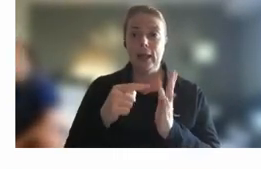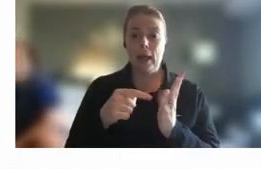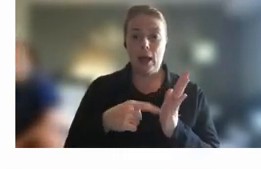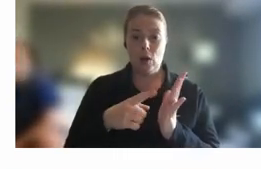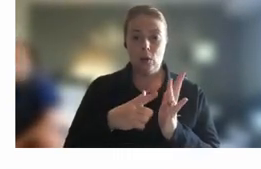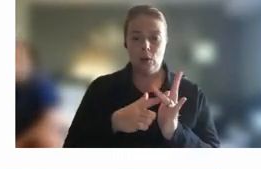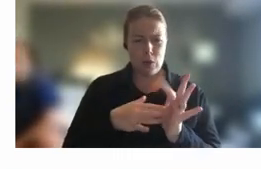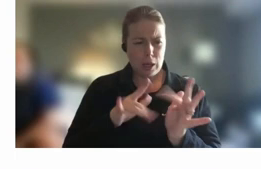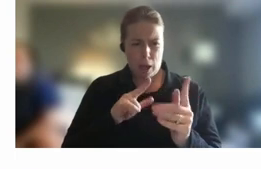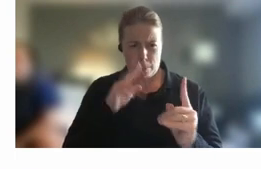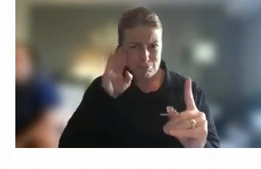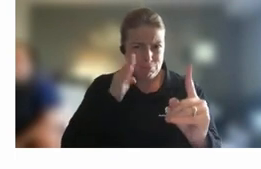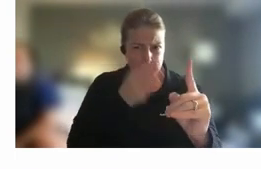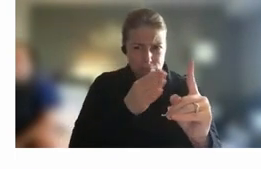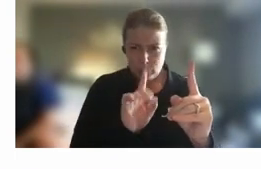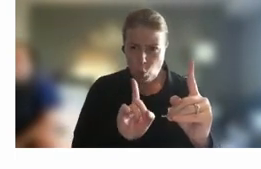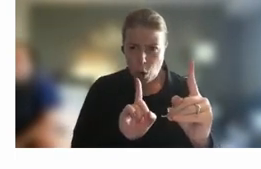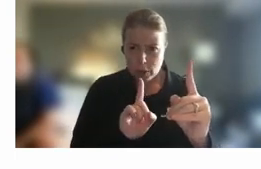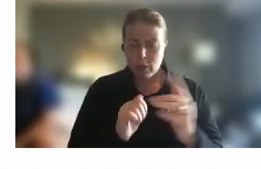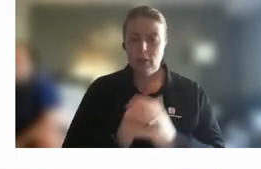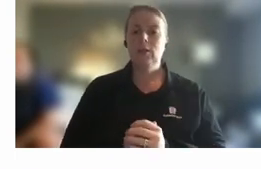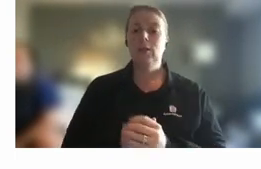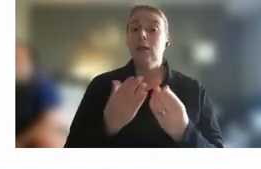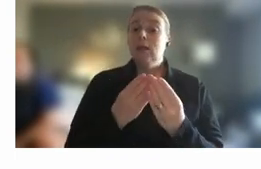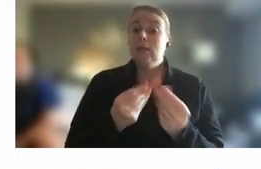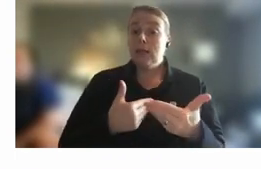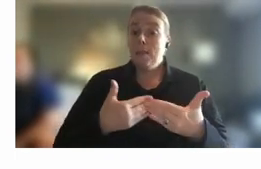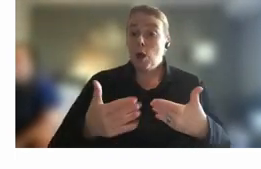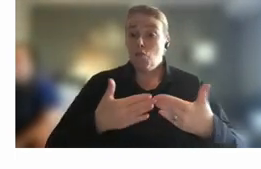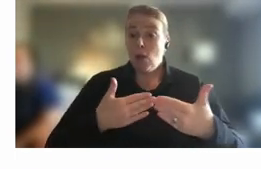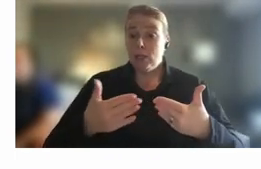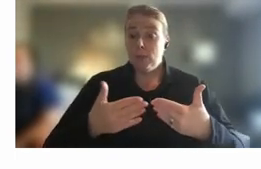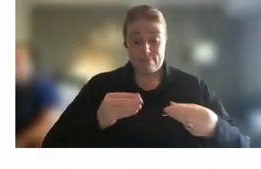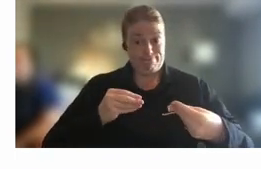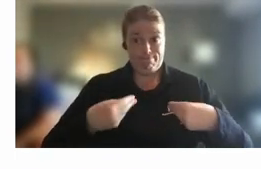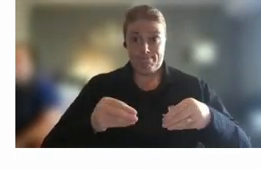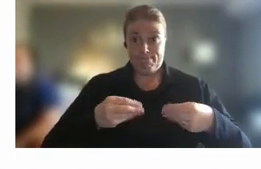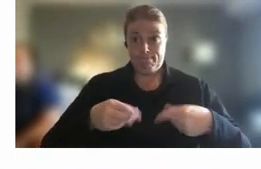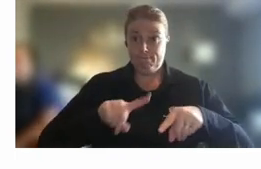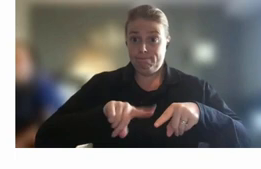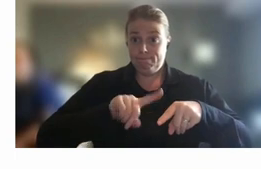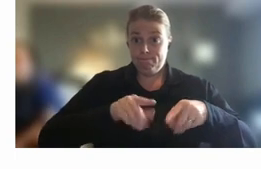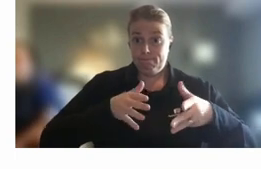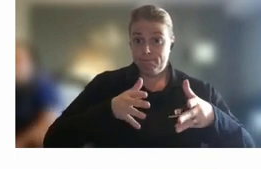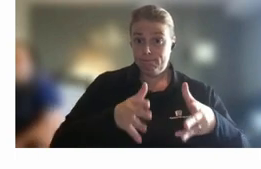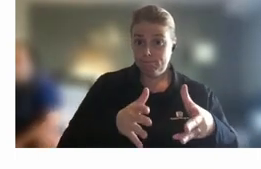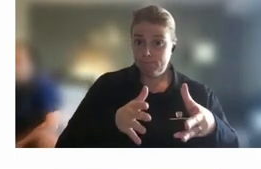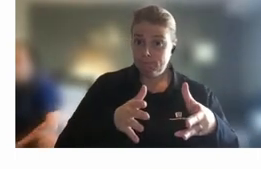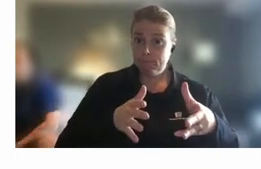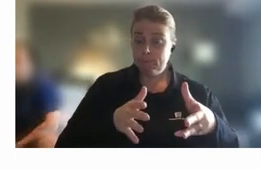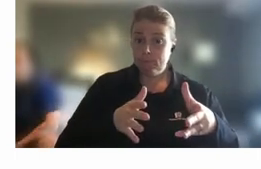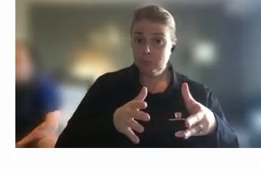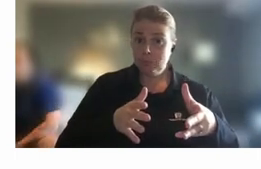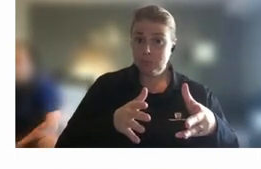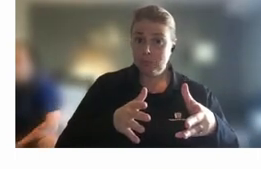towards i think there are some arrangements where you know flexibility in different ways uh just looks